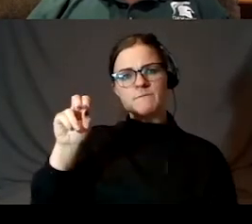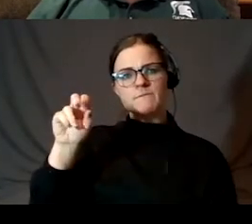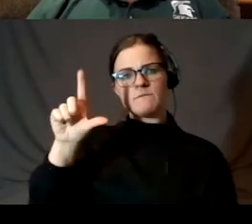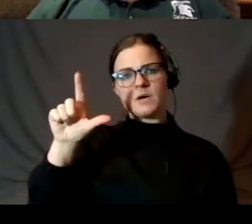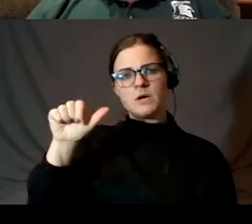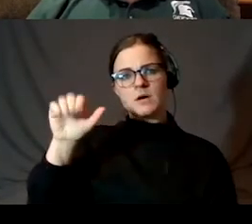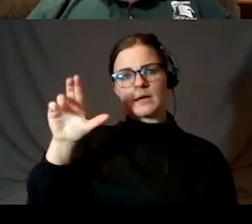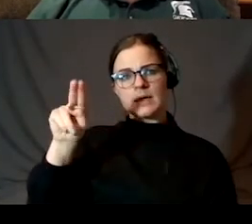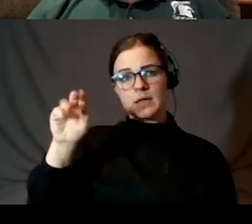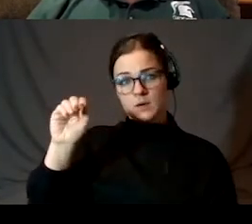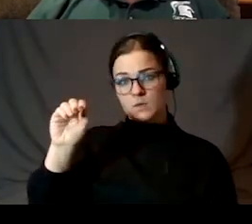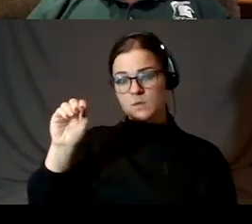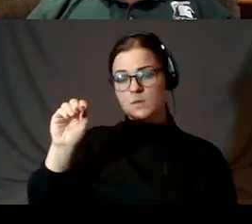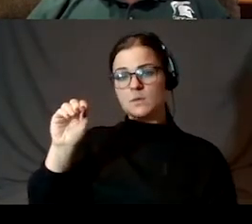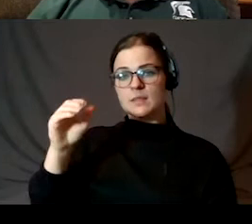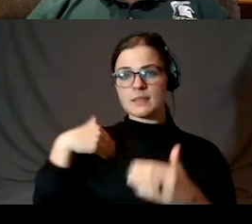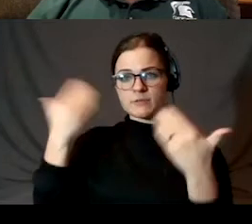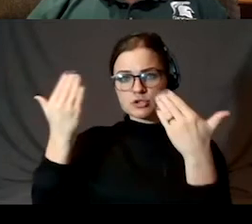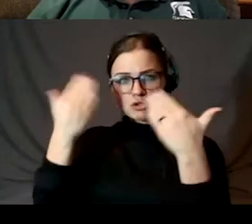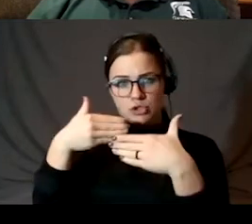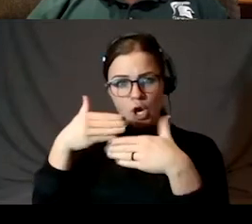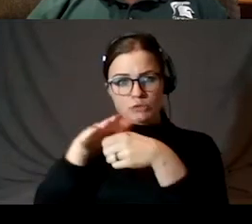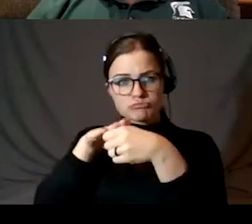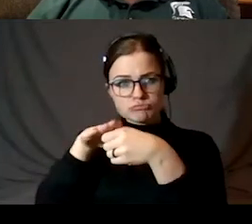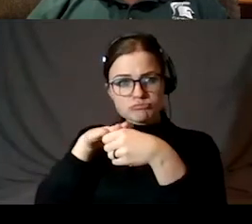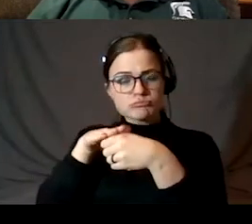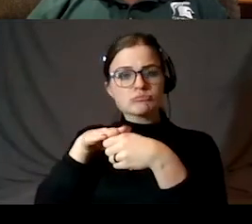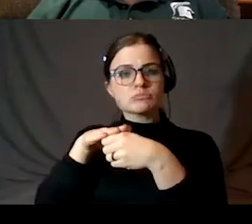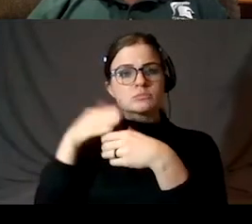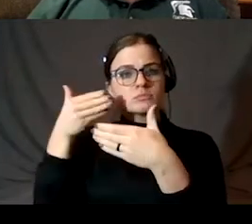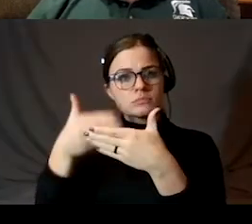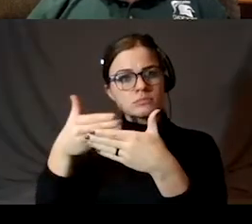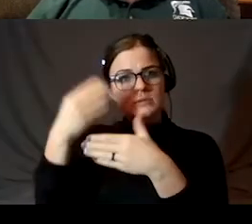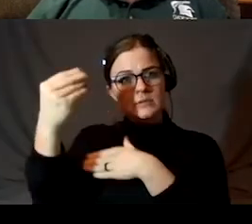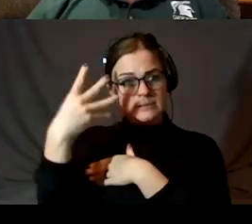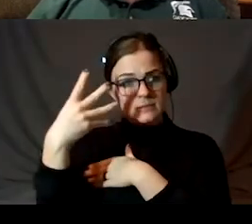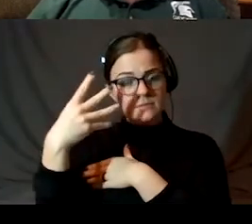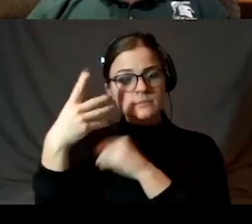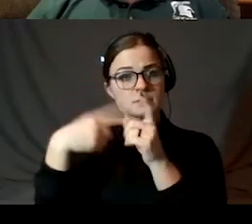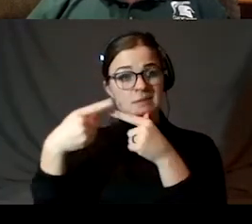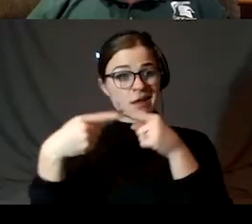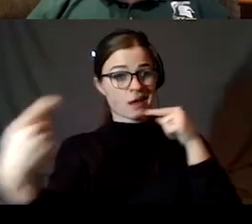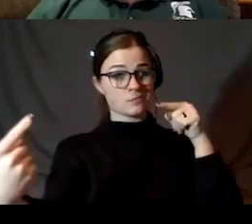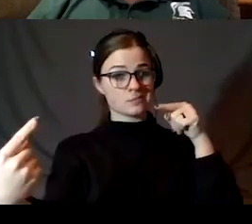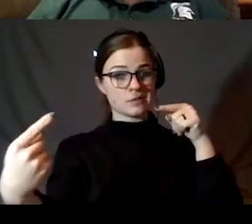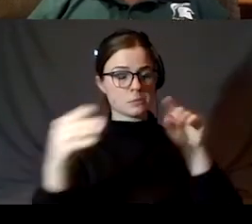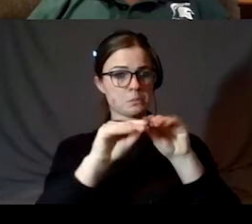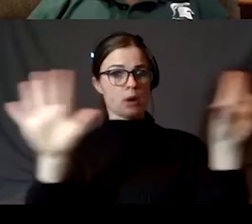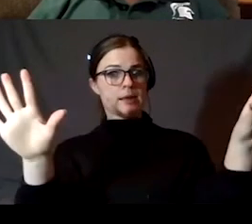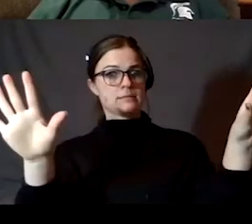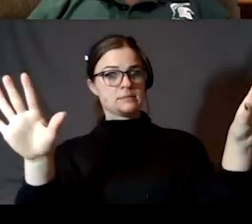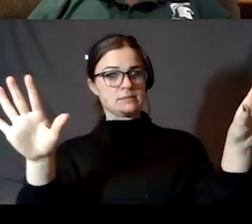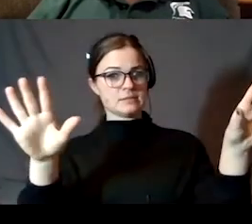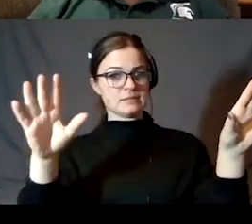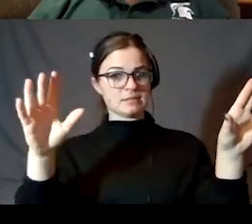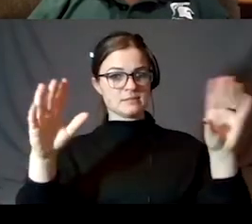circles, they have a dark spot on the side, um, towards the sun, while on the opposite side, they're brightly lit. The sun